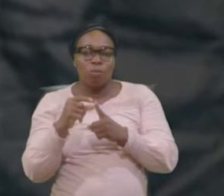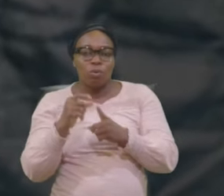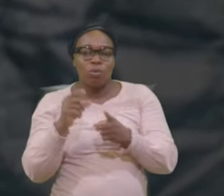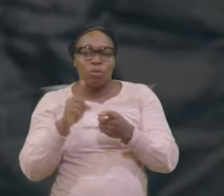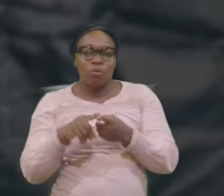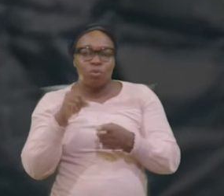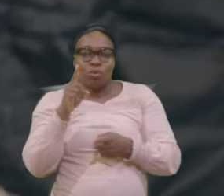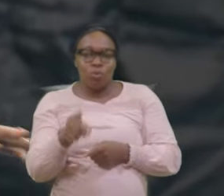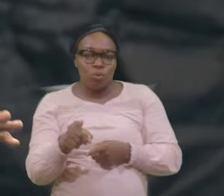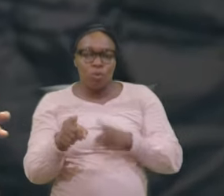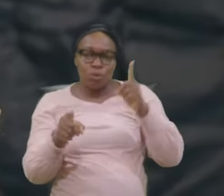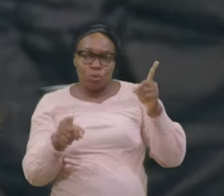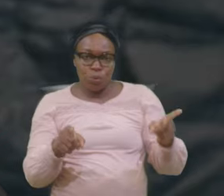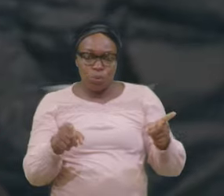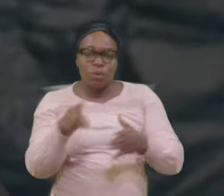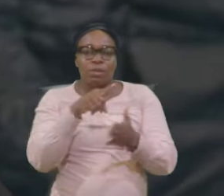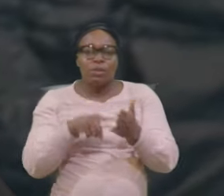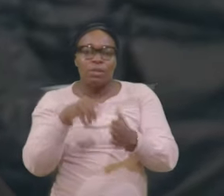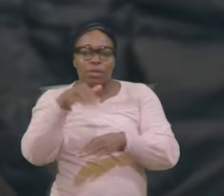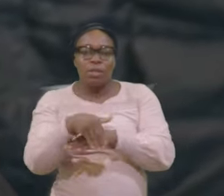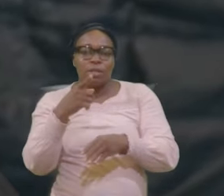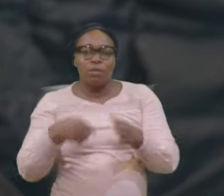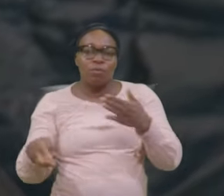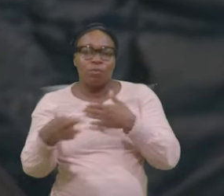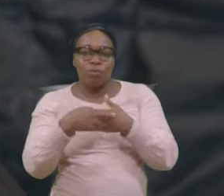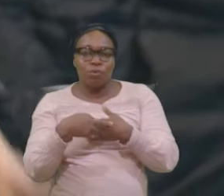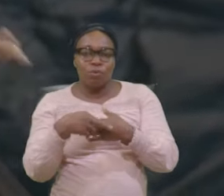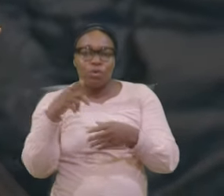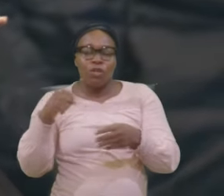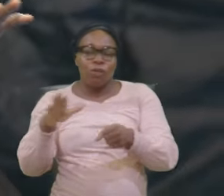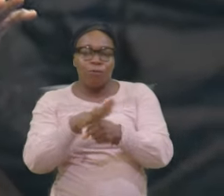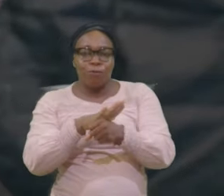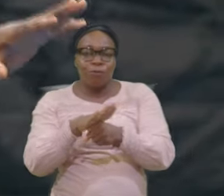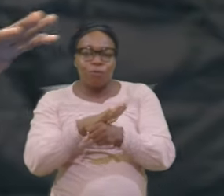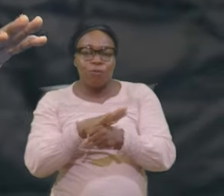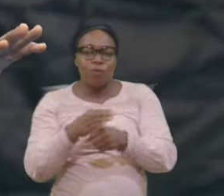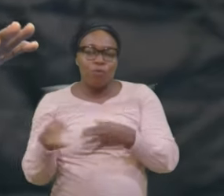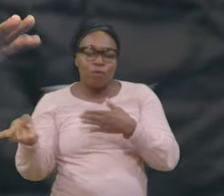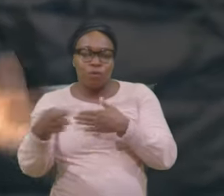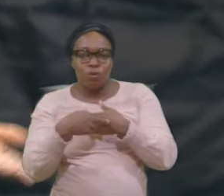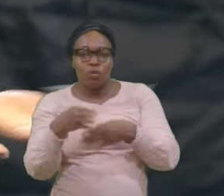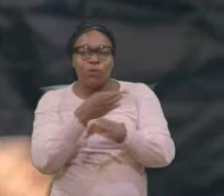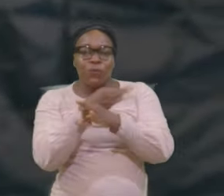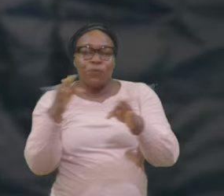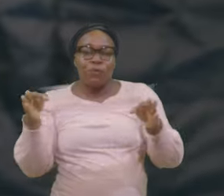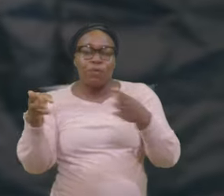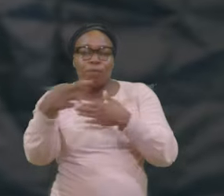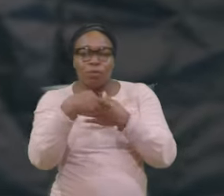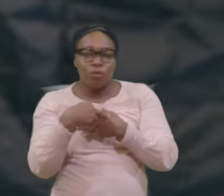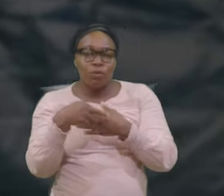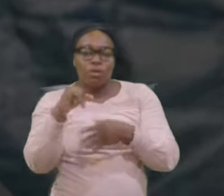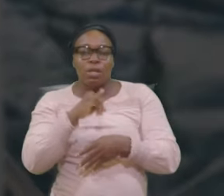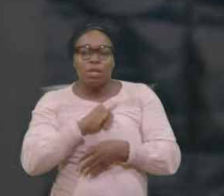God To you tonight The restoration Full restoration Free restoration And bringing